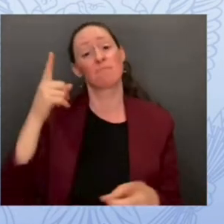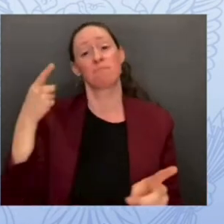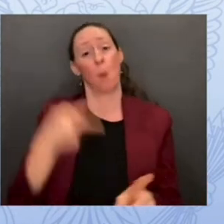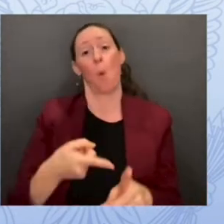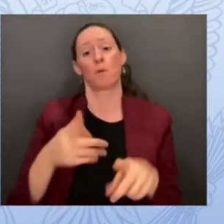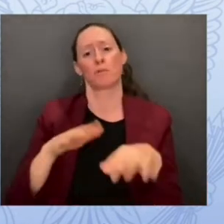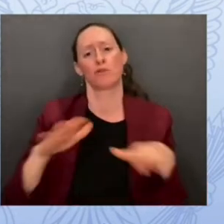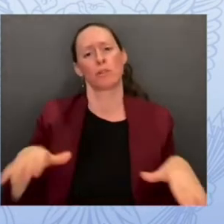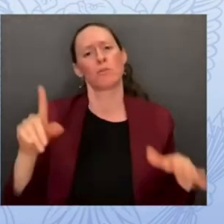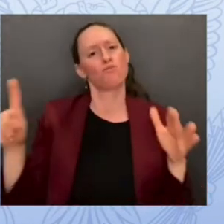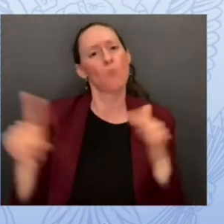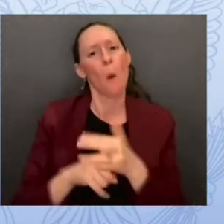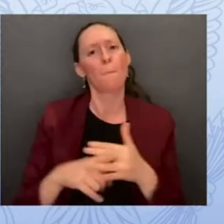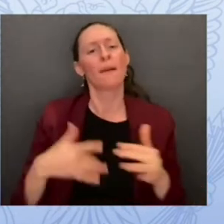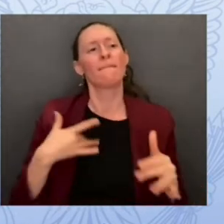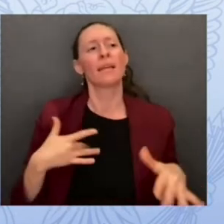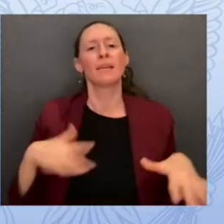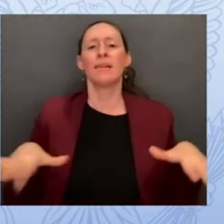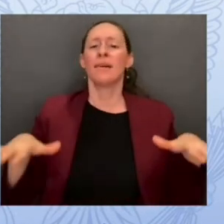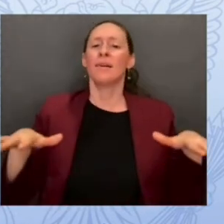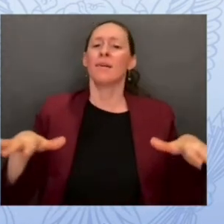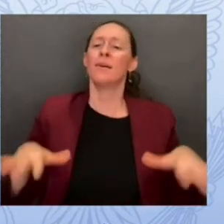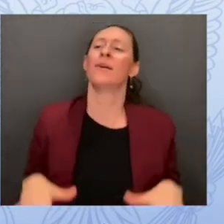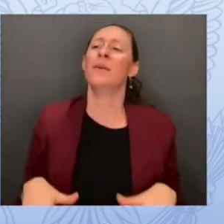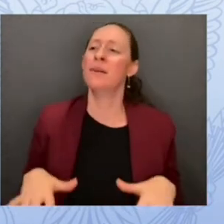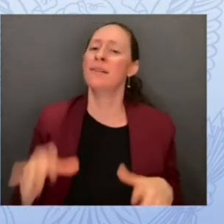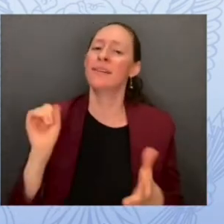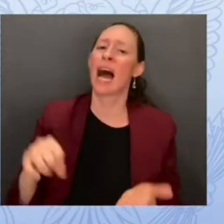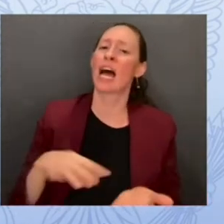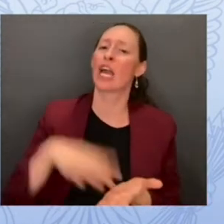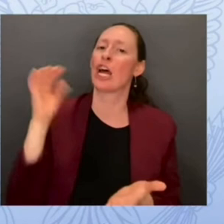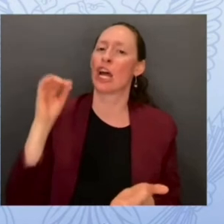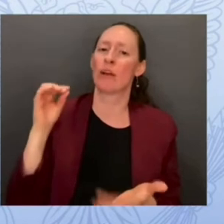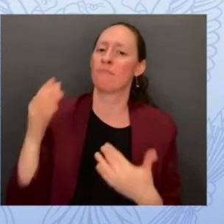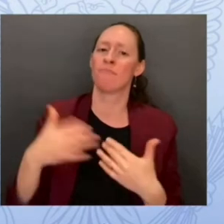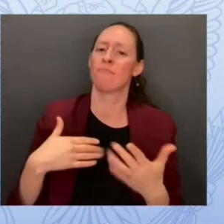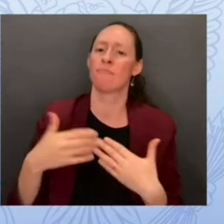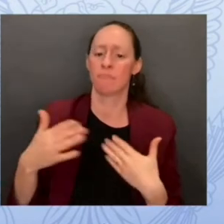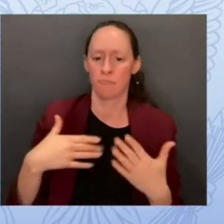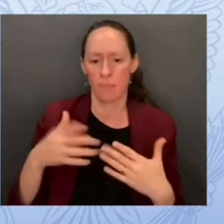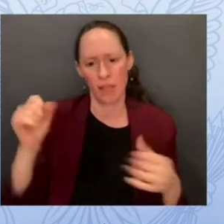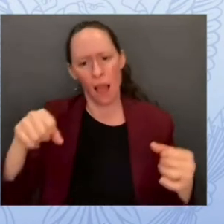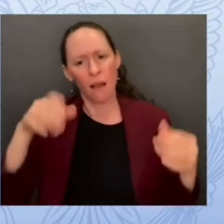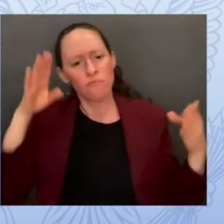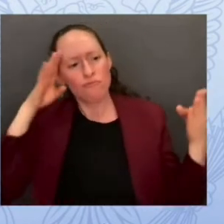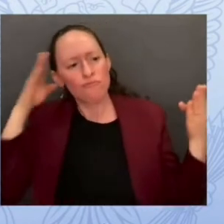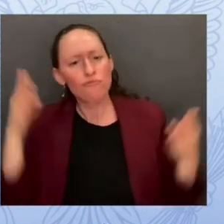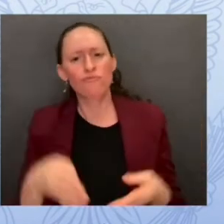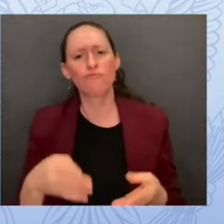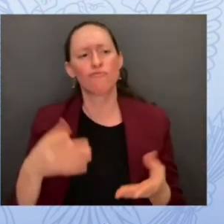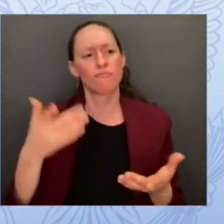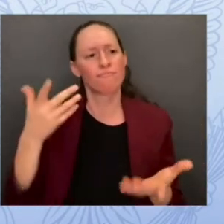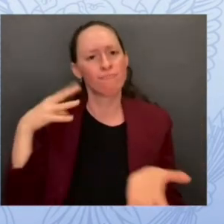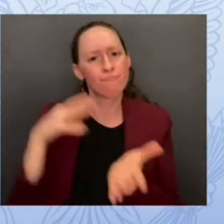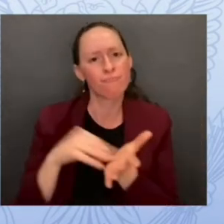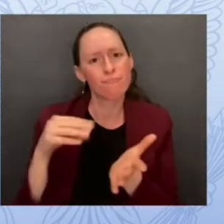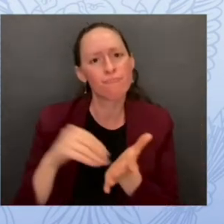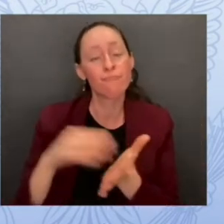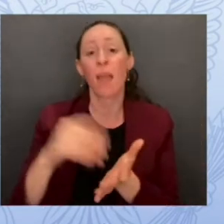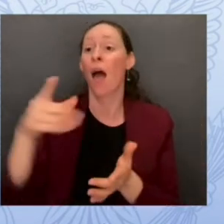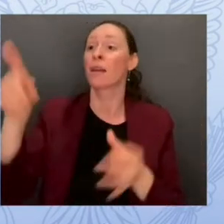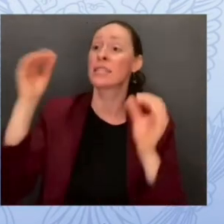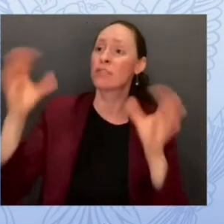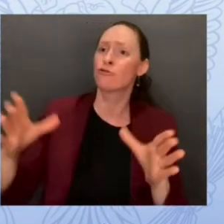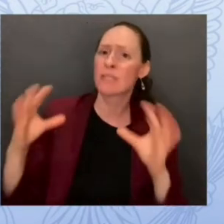you all deserve the ability to focus on what you do best, teaching, nurturing, caring for